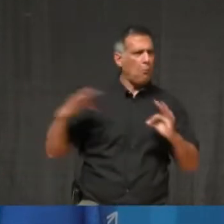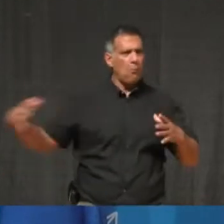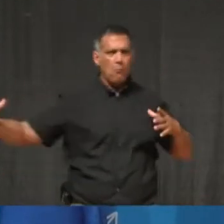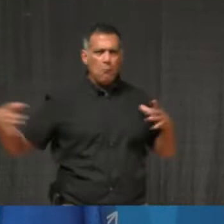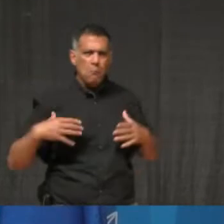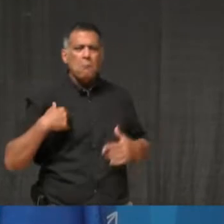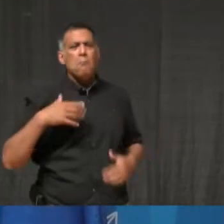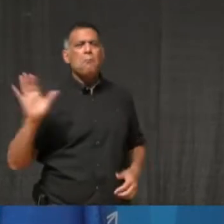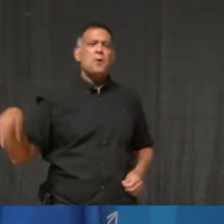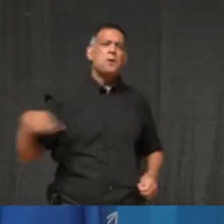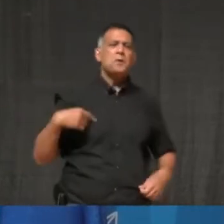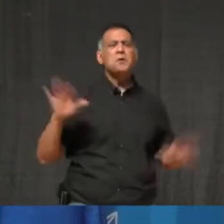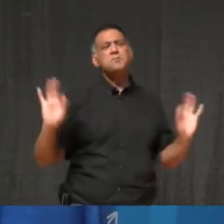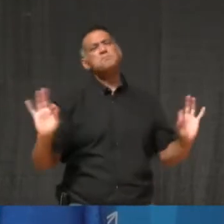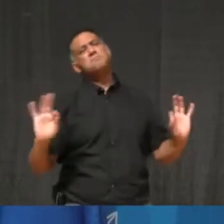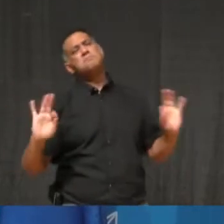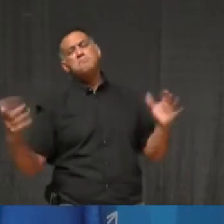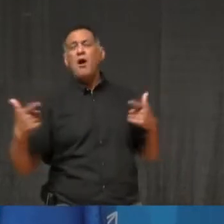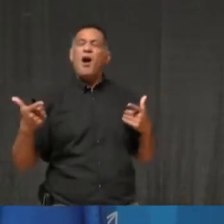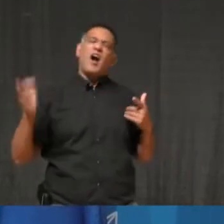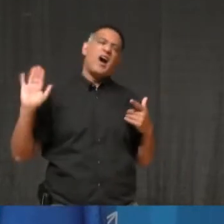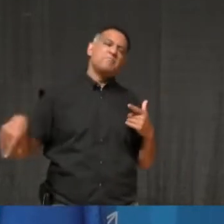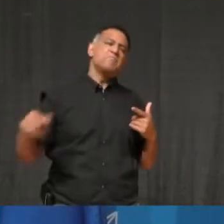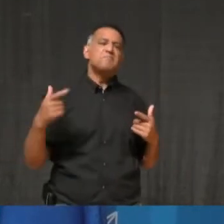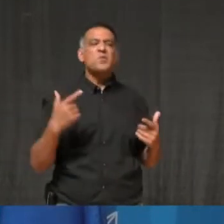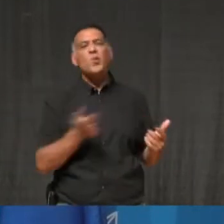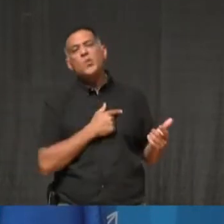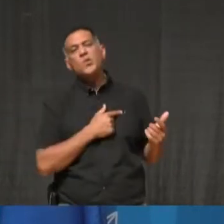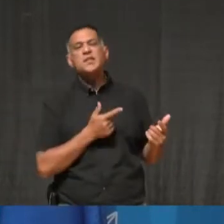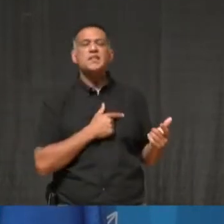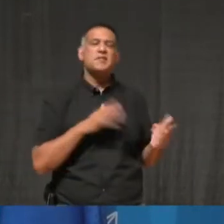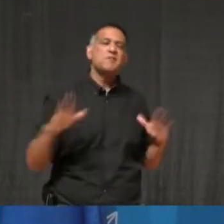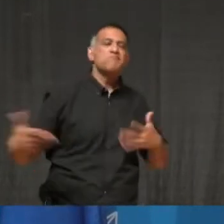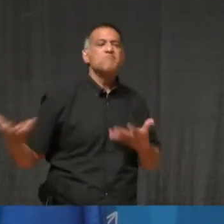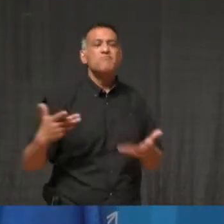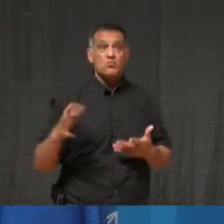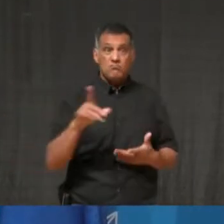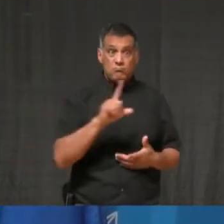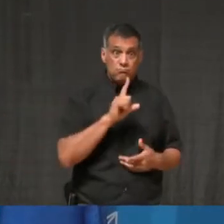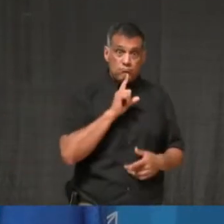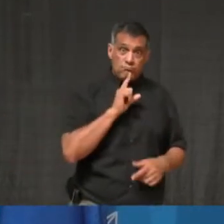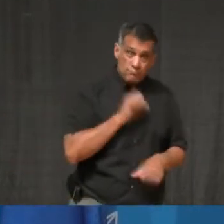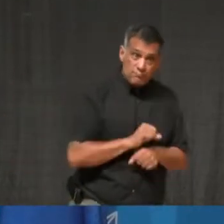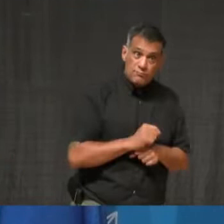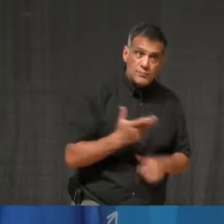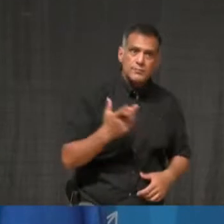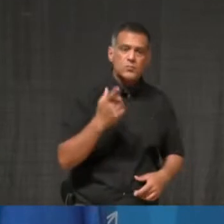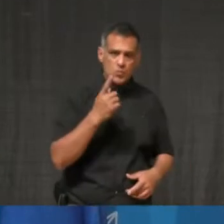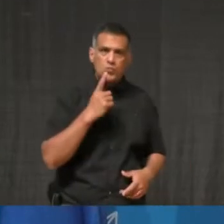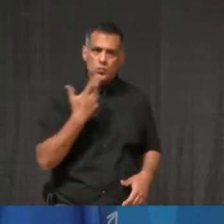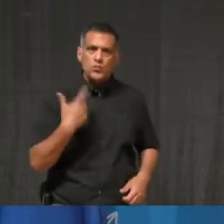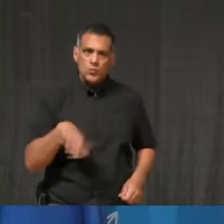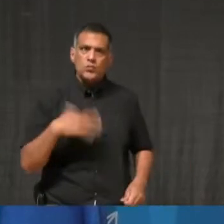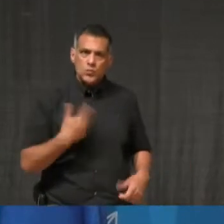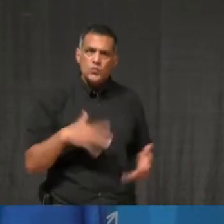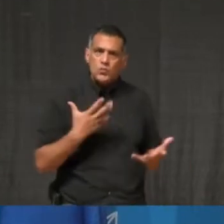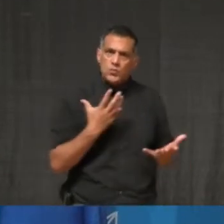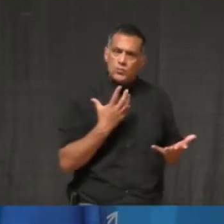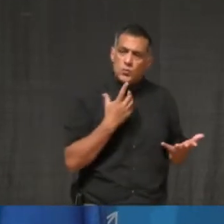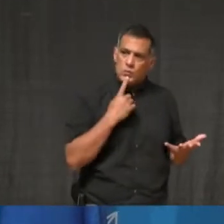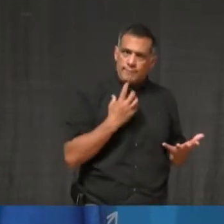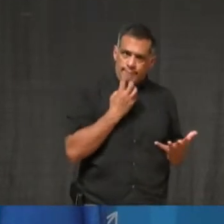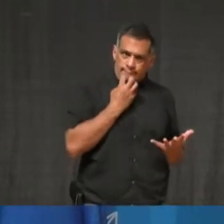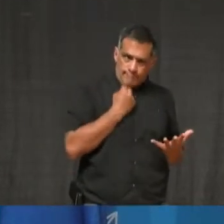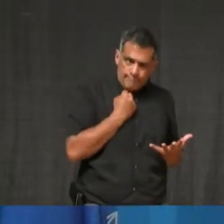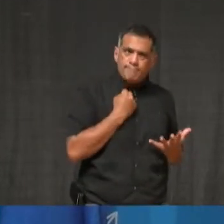that if we limit our in-person contact if we truly care, especially for those who are more vulnerable, we can try to keep each other